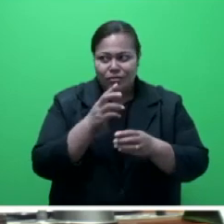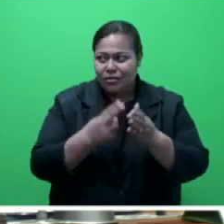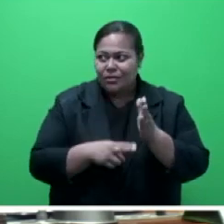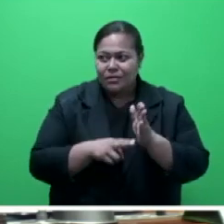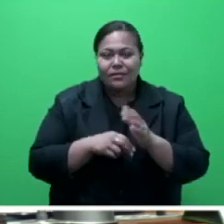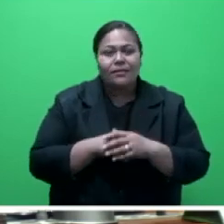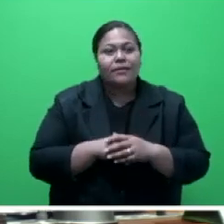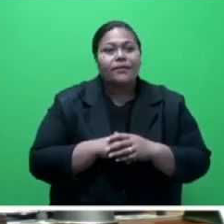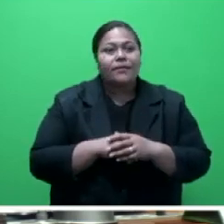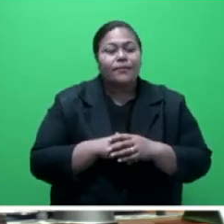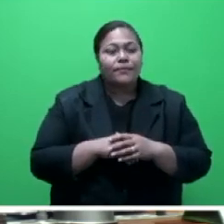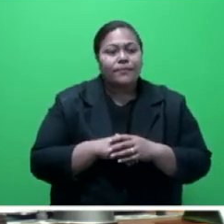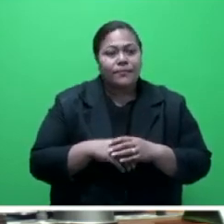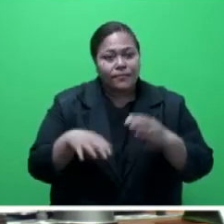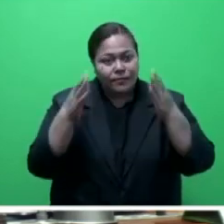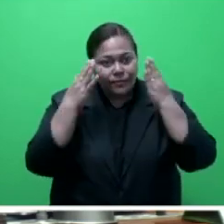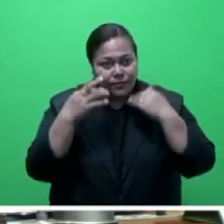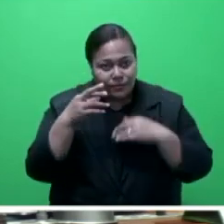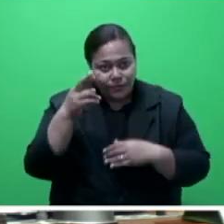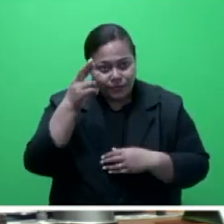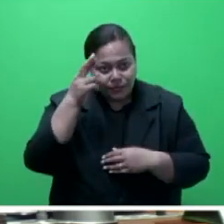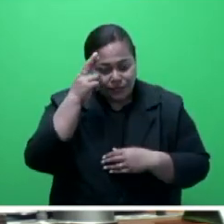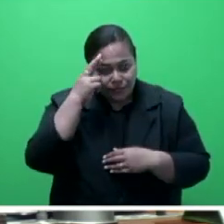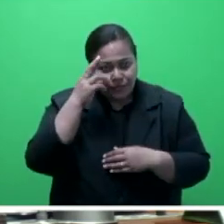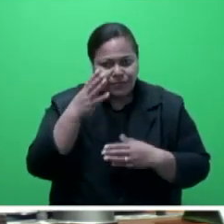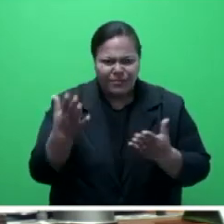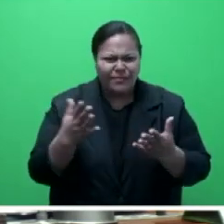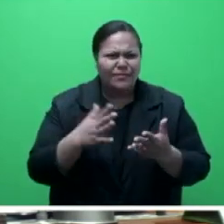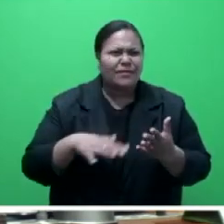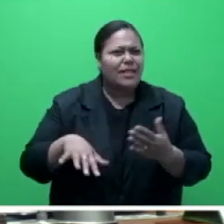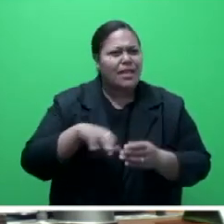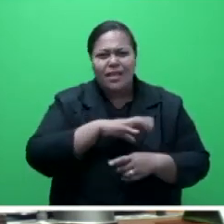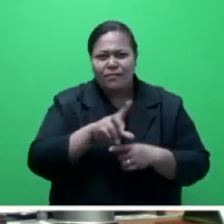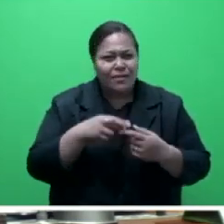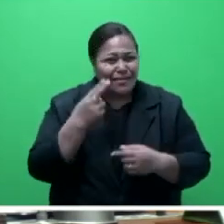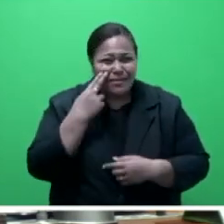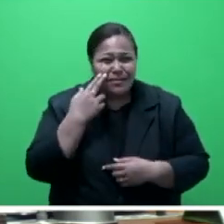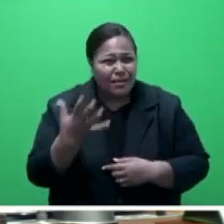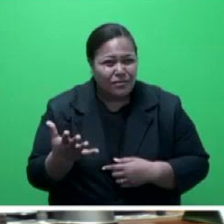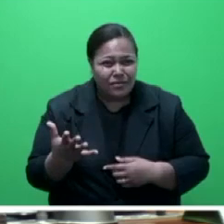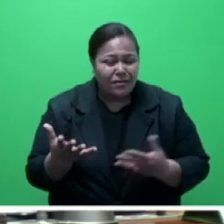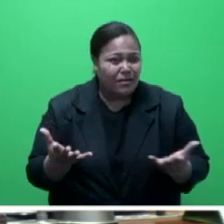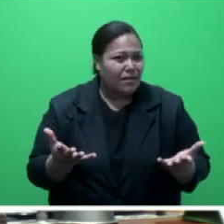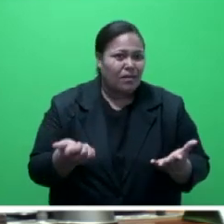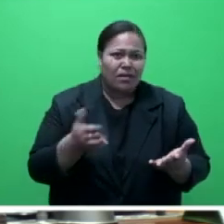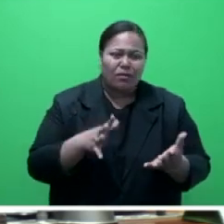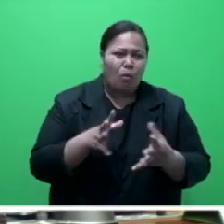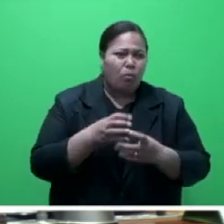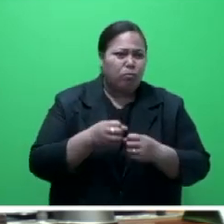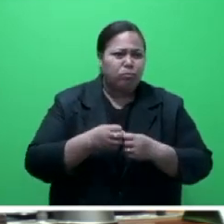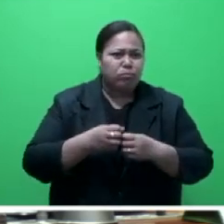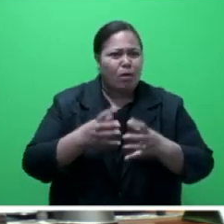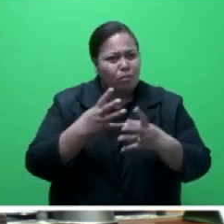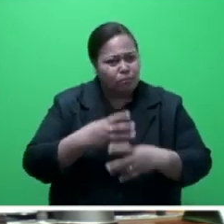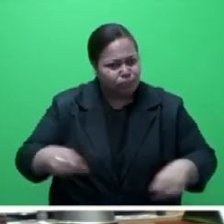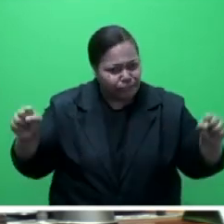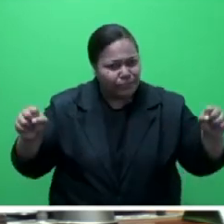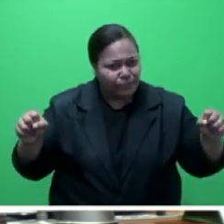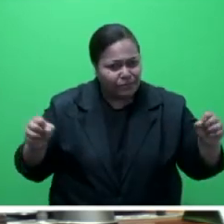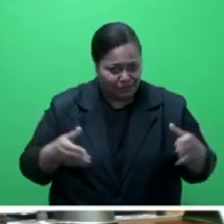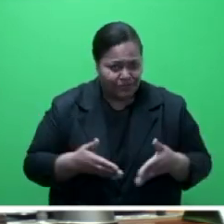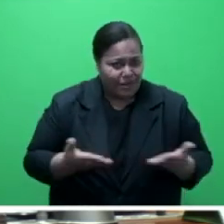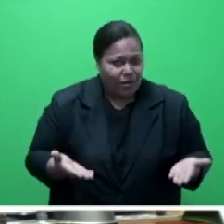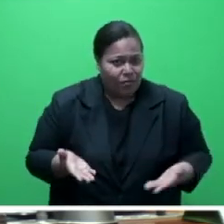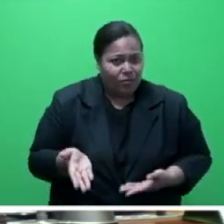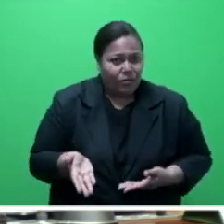Speaker says, the precious habitats and species are disappearing from our planet faster than at any other time in human history, and we humans are